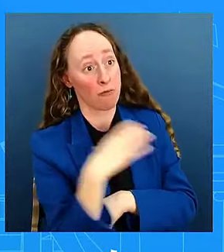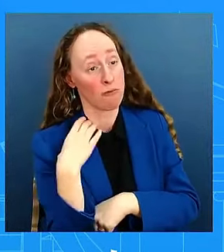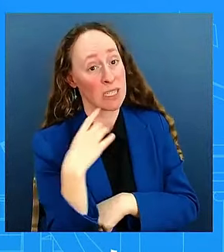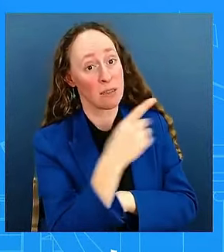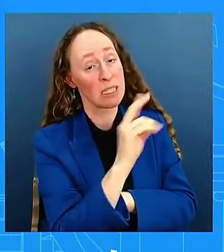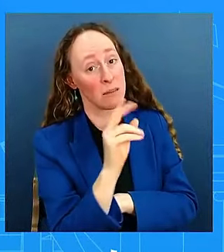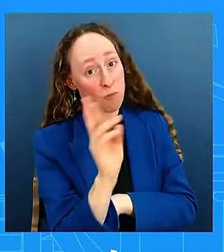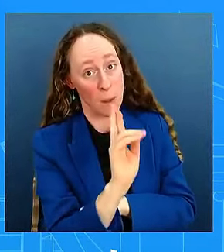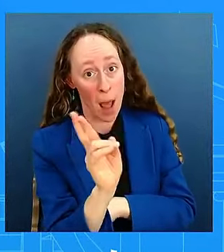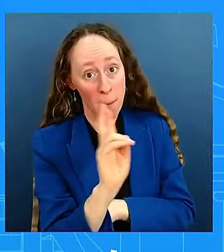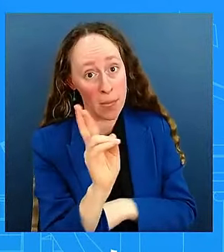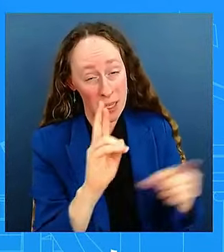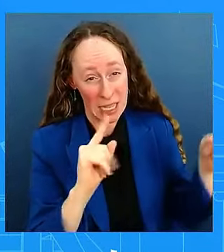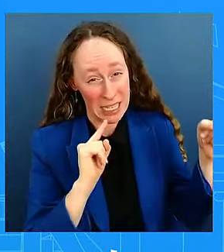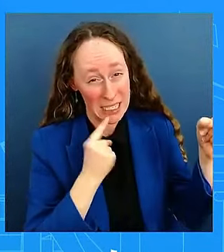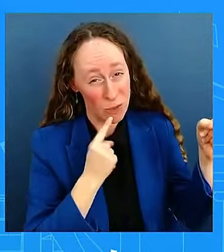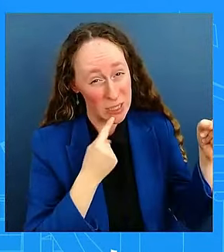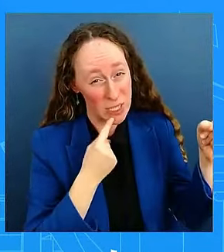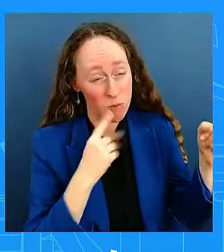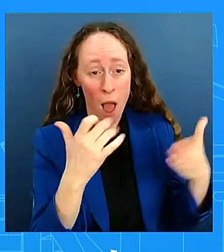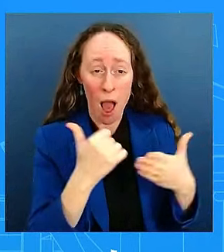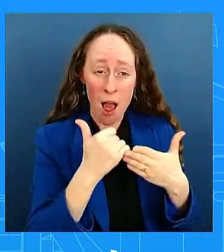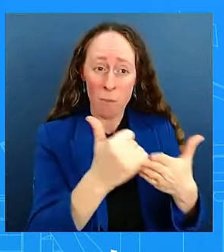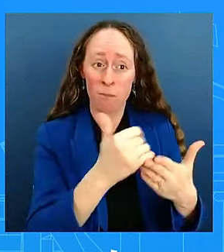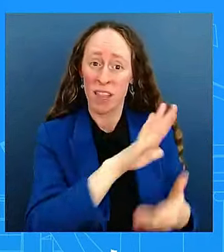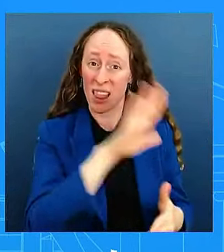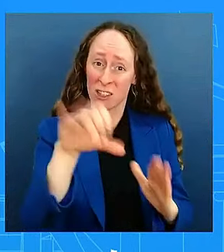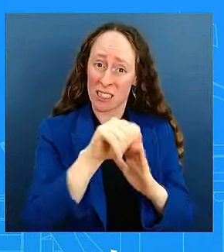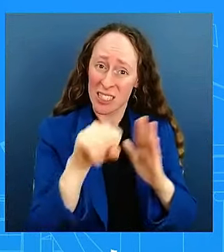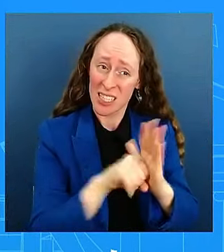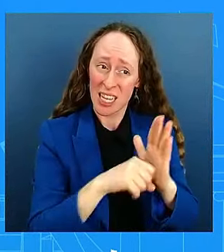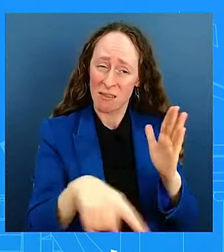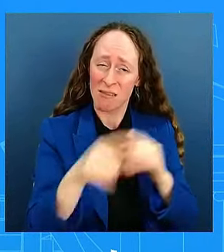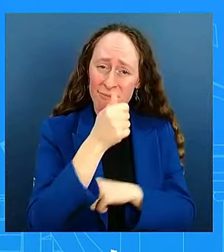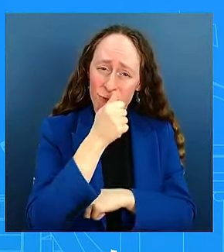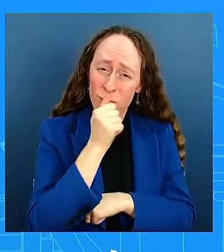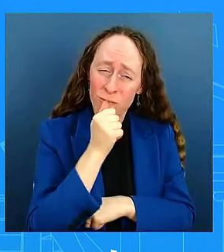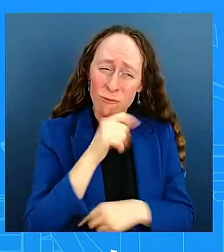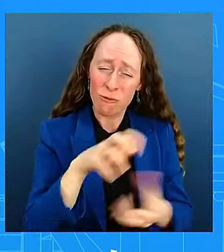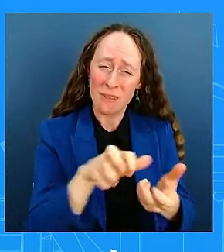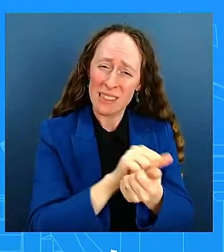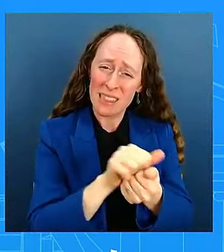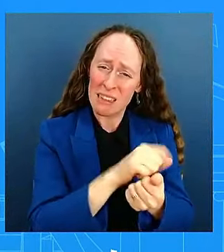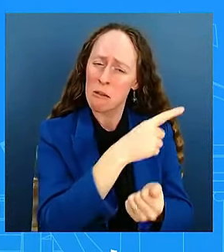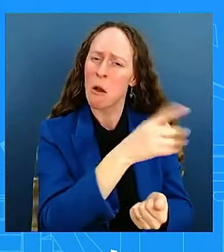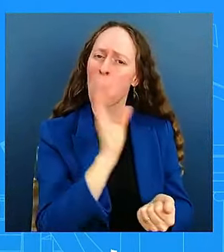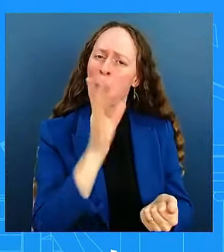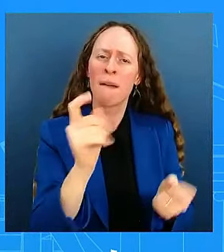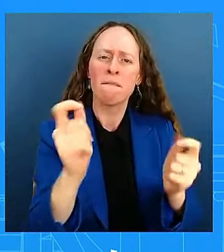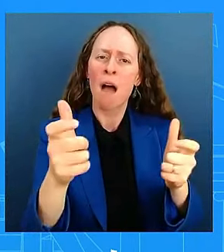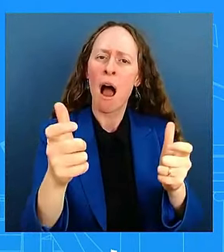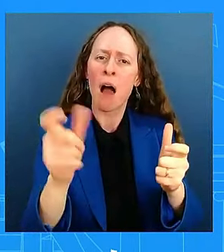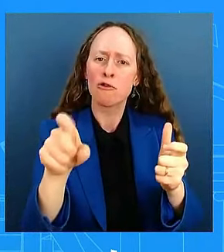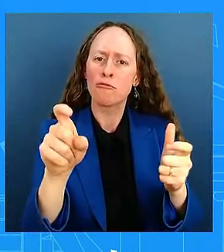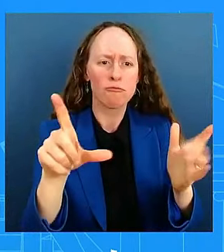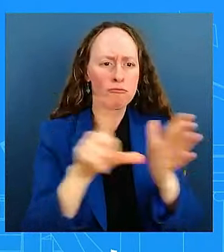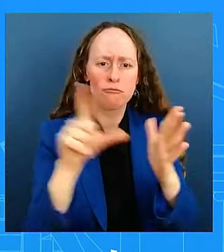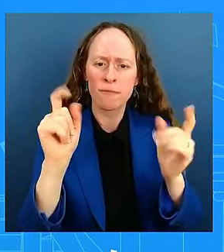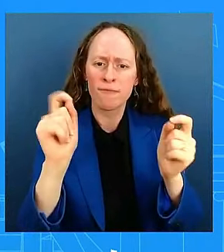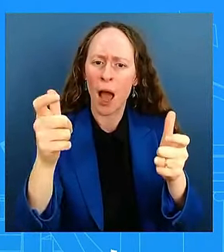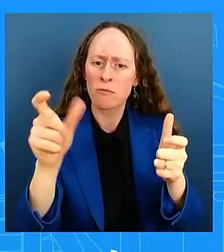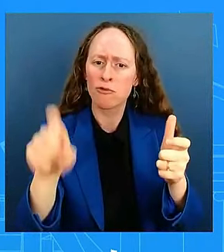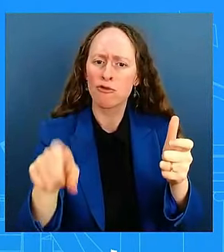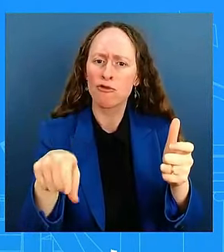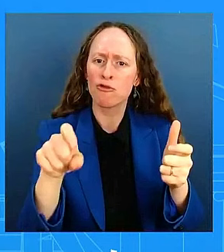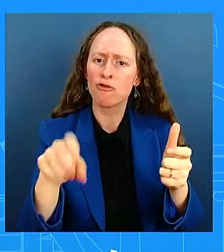communities that was impacted by hurricane Helene, uh, they would join us in calling for additional funding. This is what we've been doing. And so